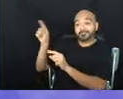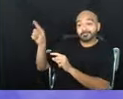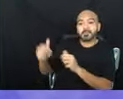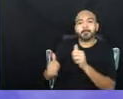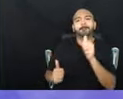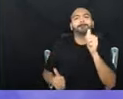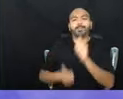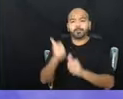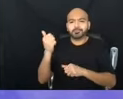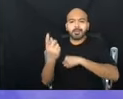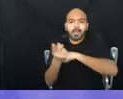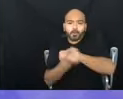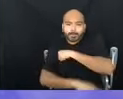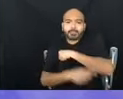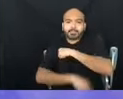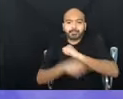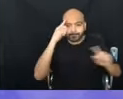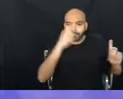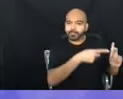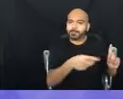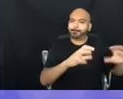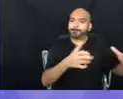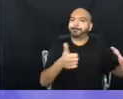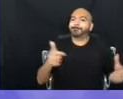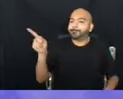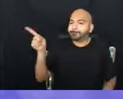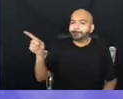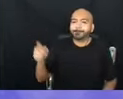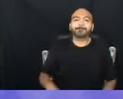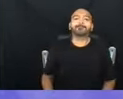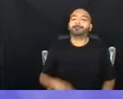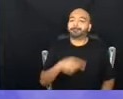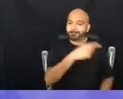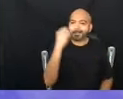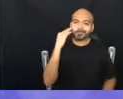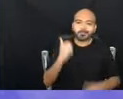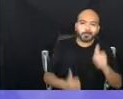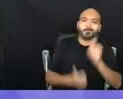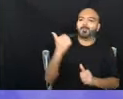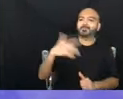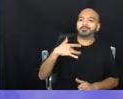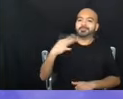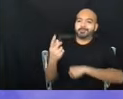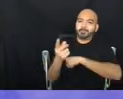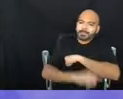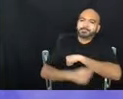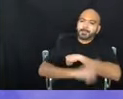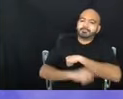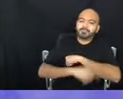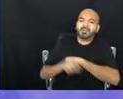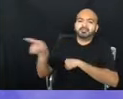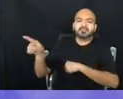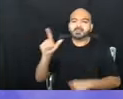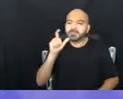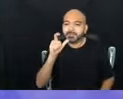most criminalizing for them? Where they experienced the most sense of criminalization? What do you think the